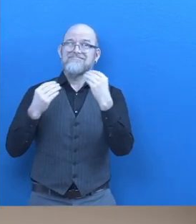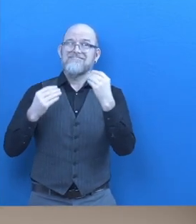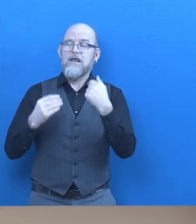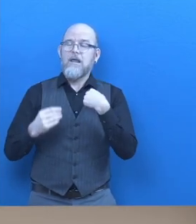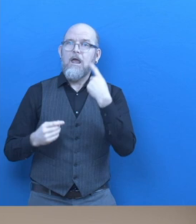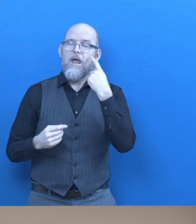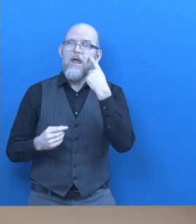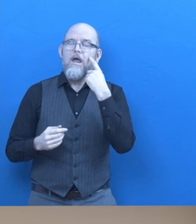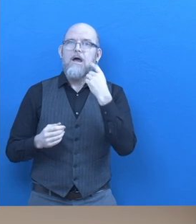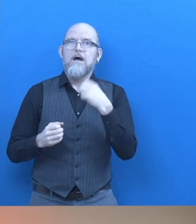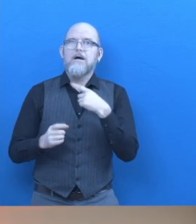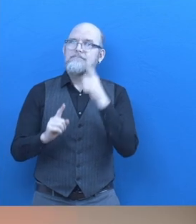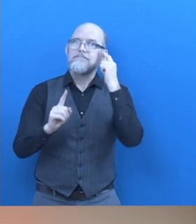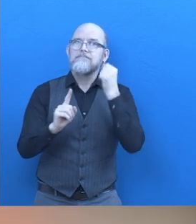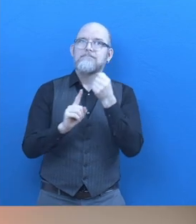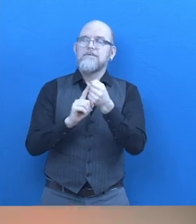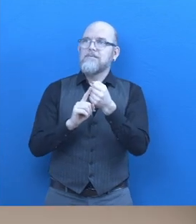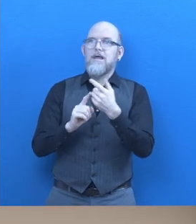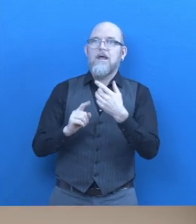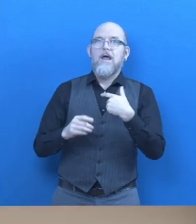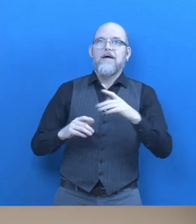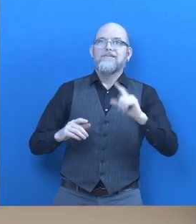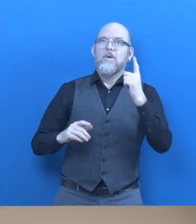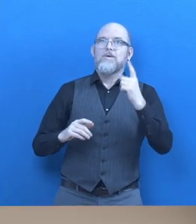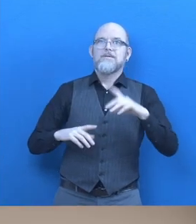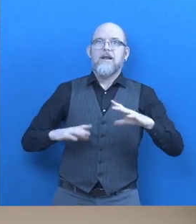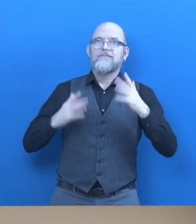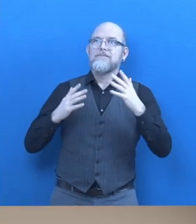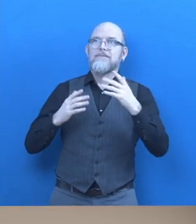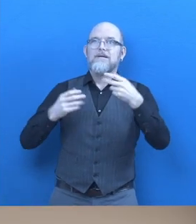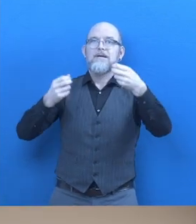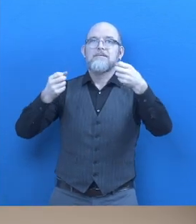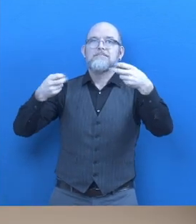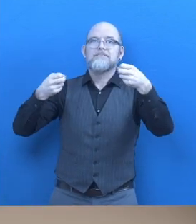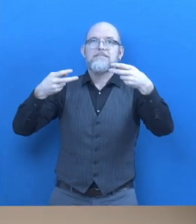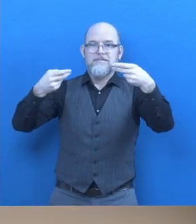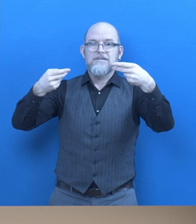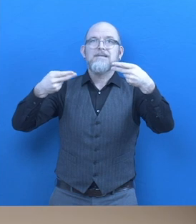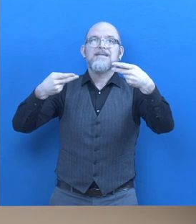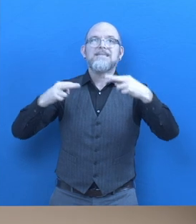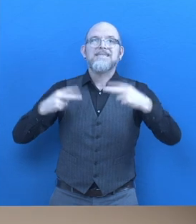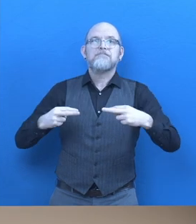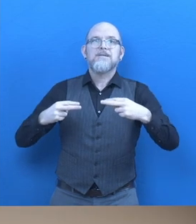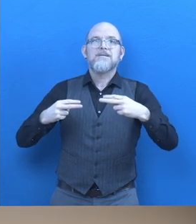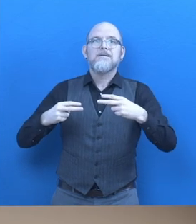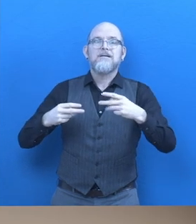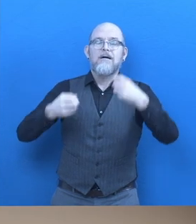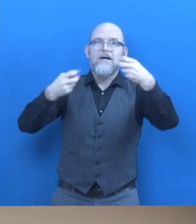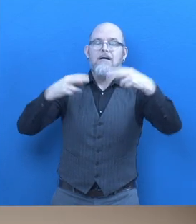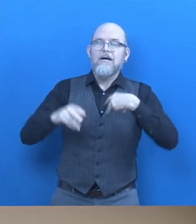to machine technology. And there is the same thing that we can use to on